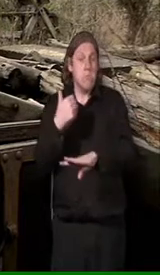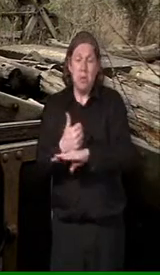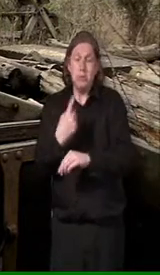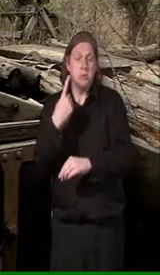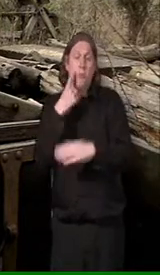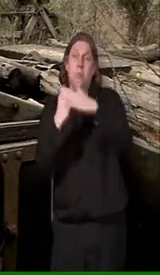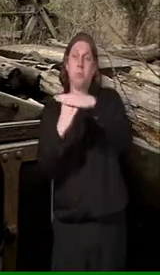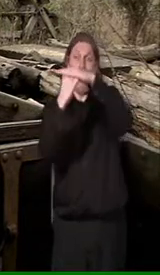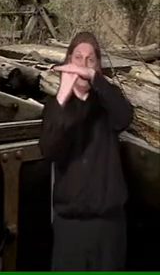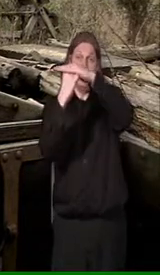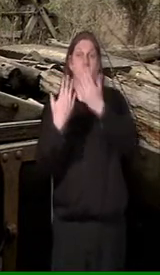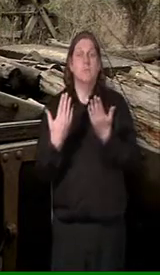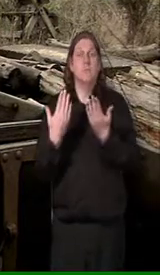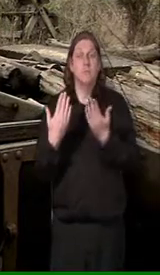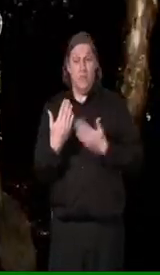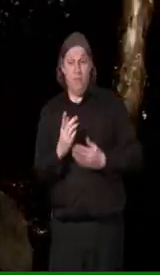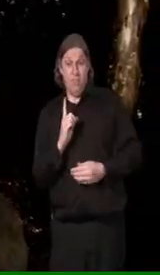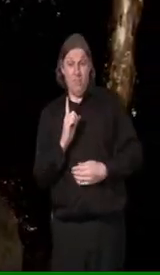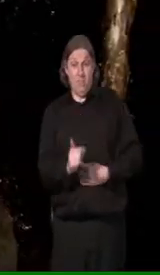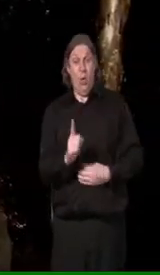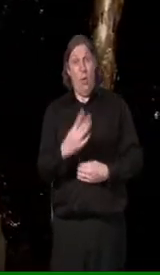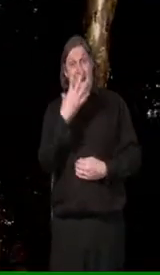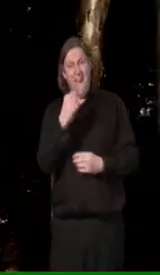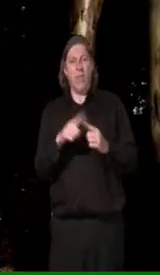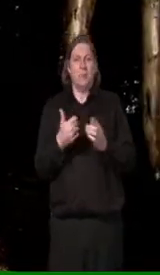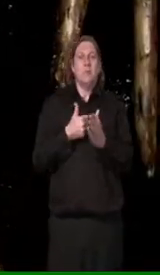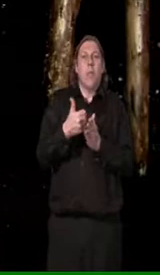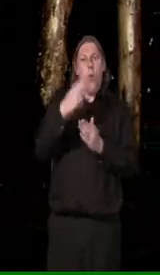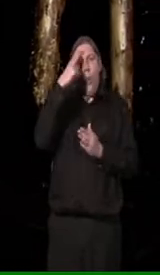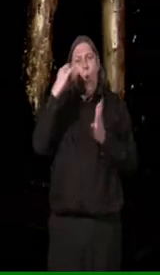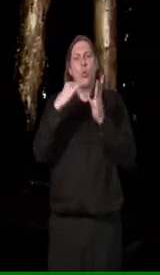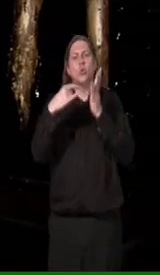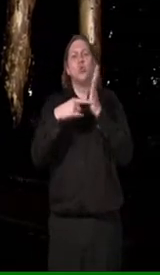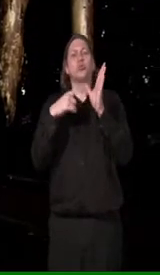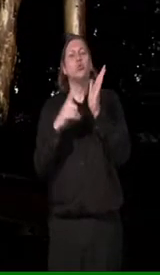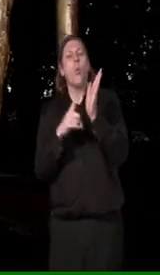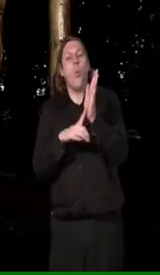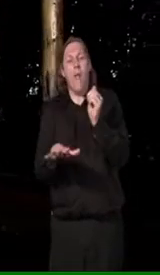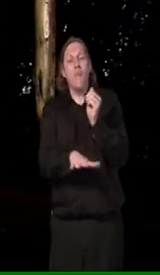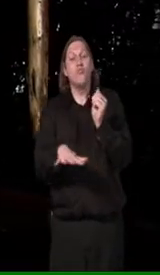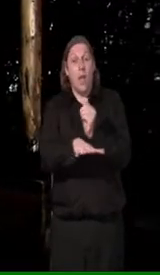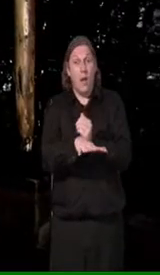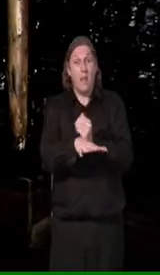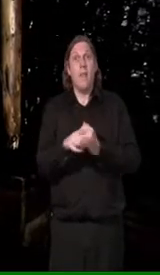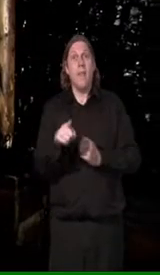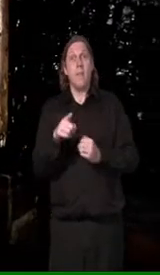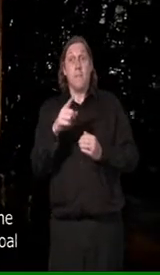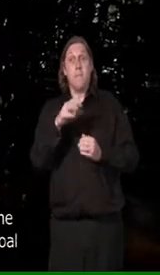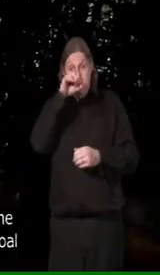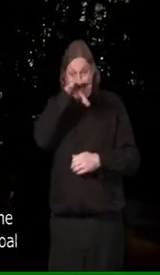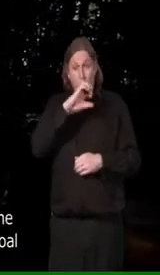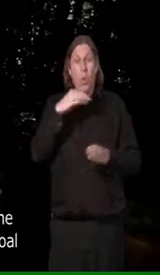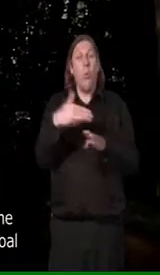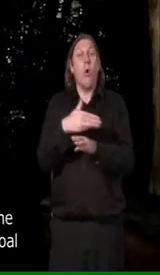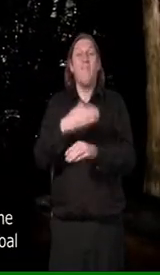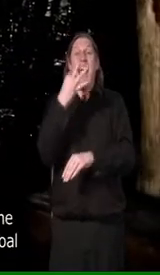a typical stall area of 1913. Each miner working here for eight hours a day and normally doing six days a week. First